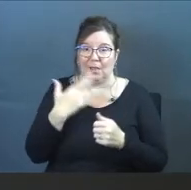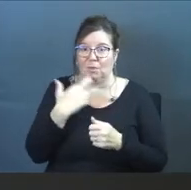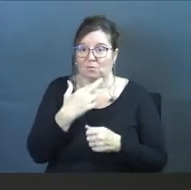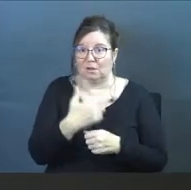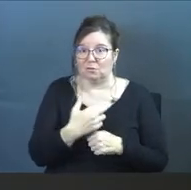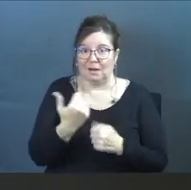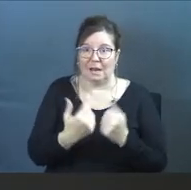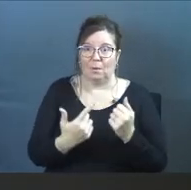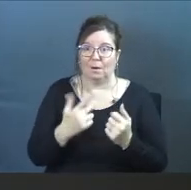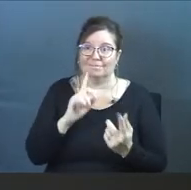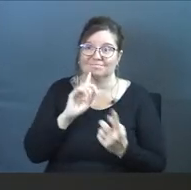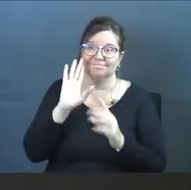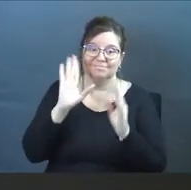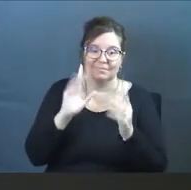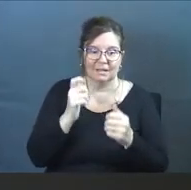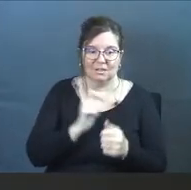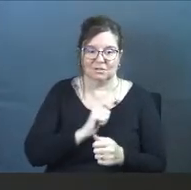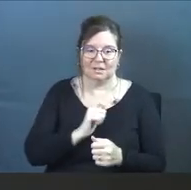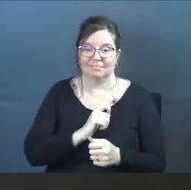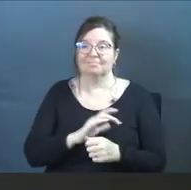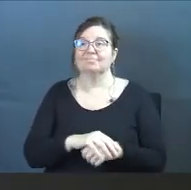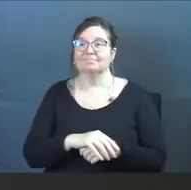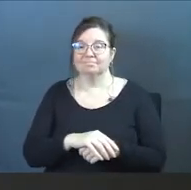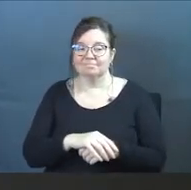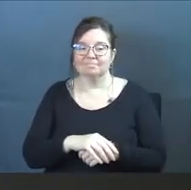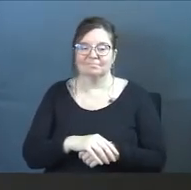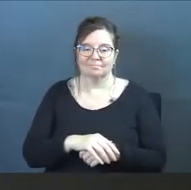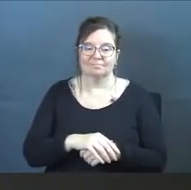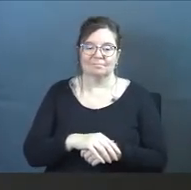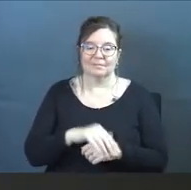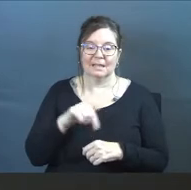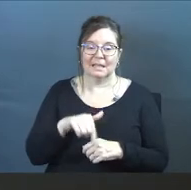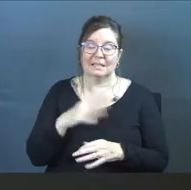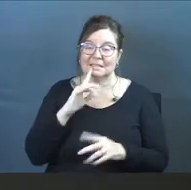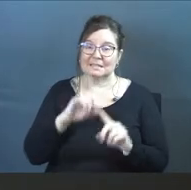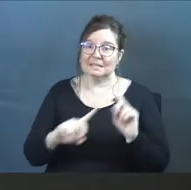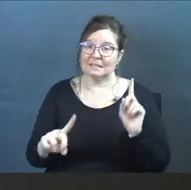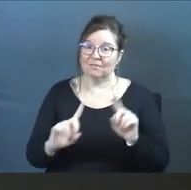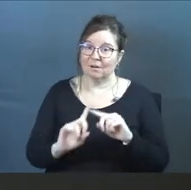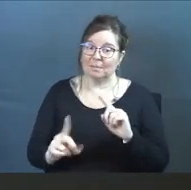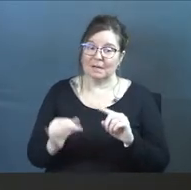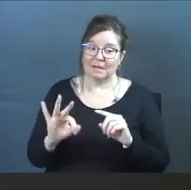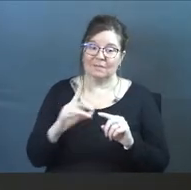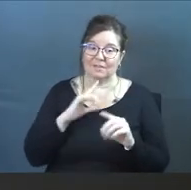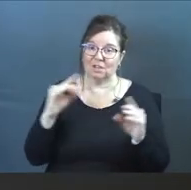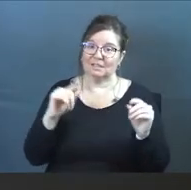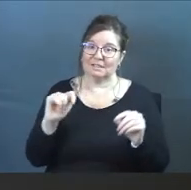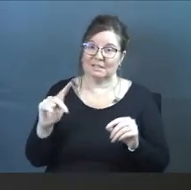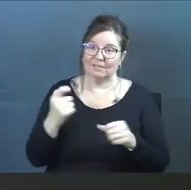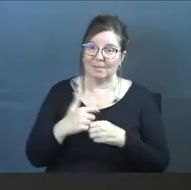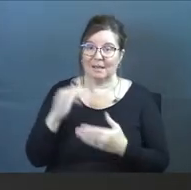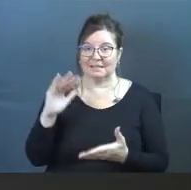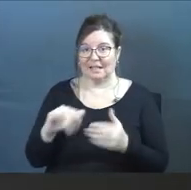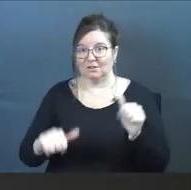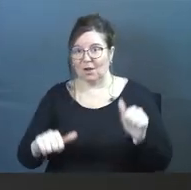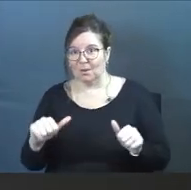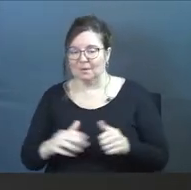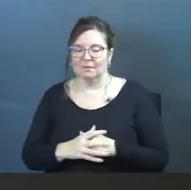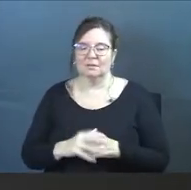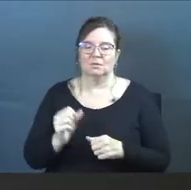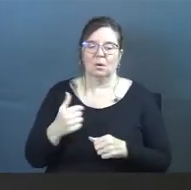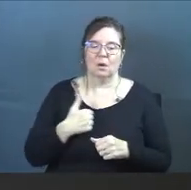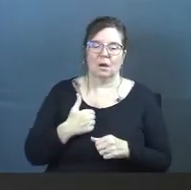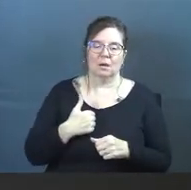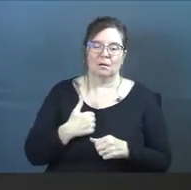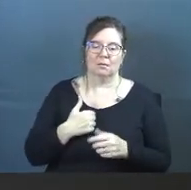restaurant. Anybody just go to the restaurant by yourself and you're like, hmm, this is different. But you know, as long as there's a TV, it makes it less awkward. And